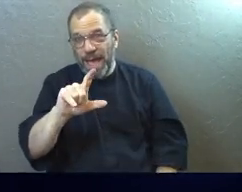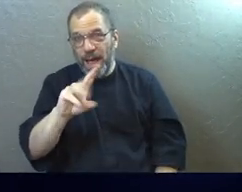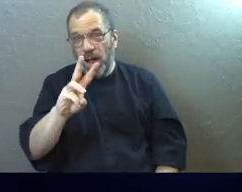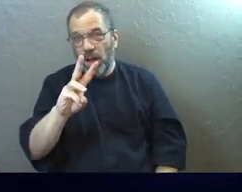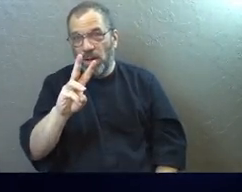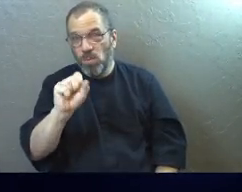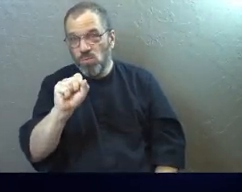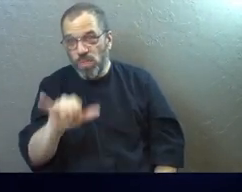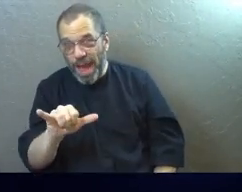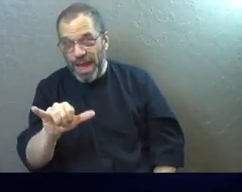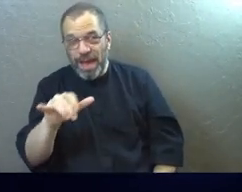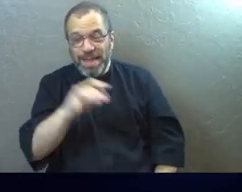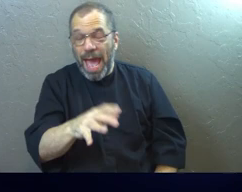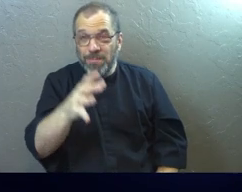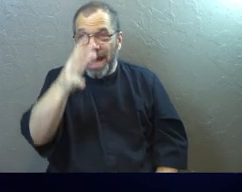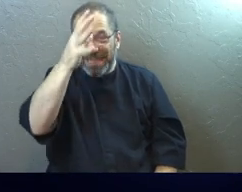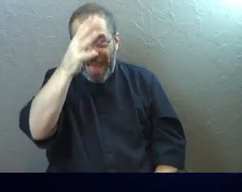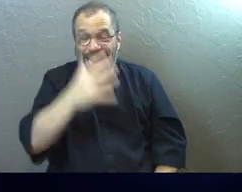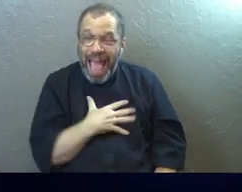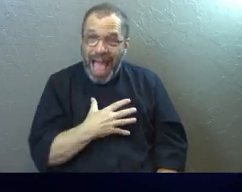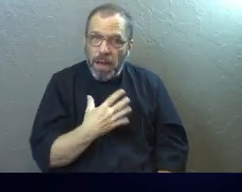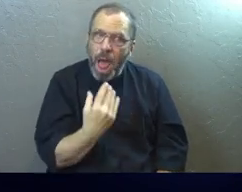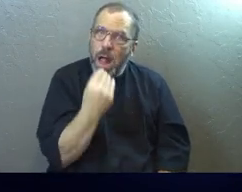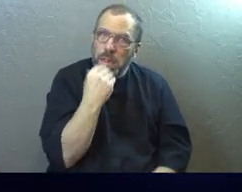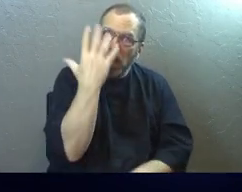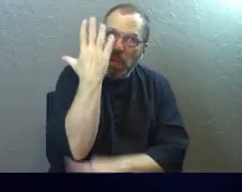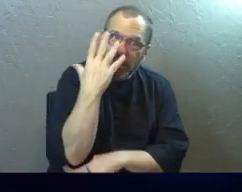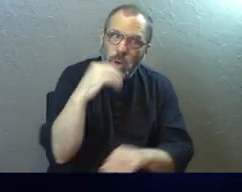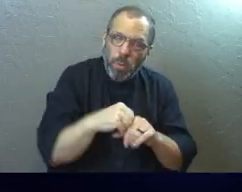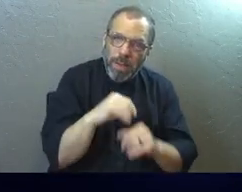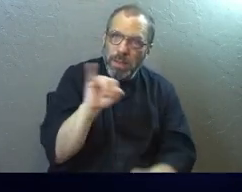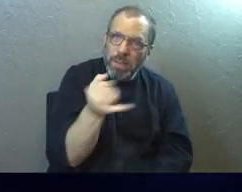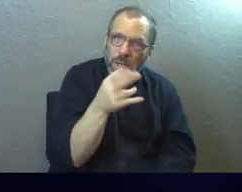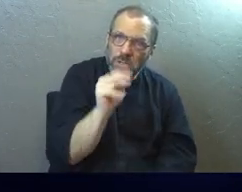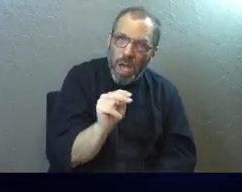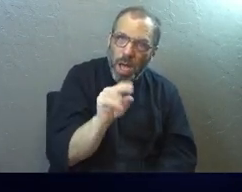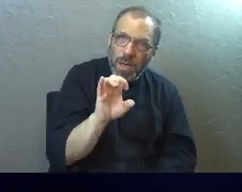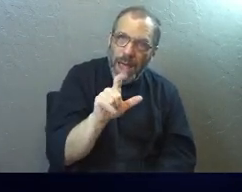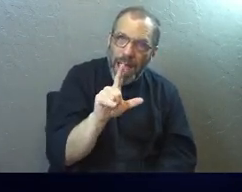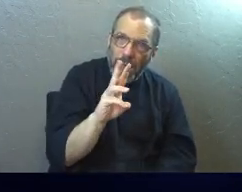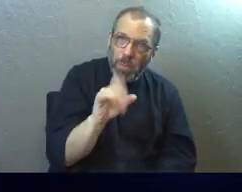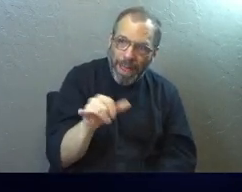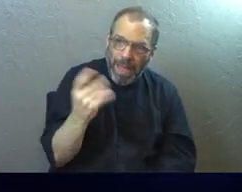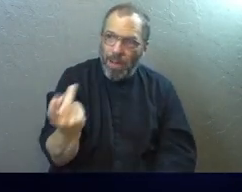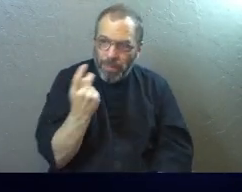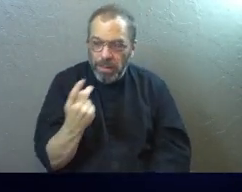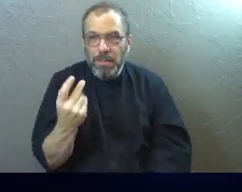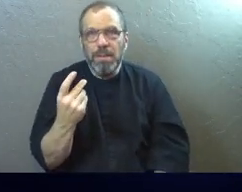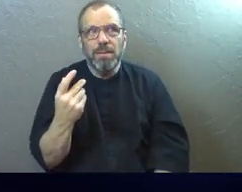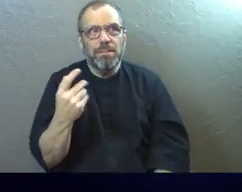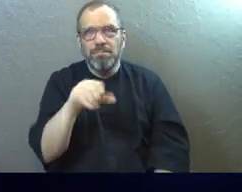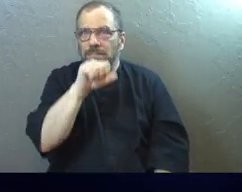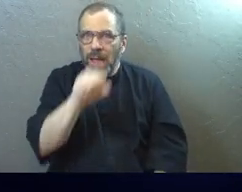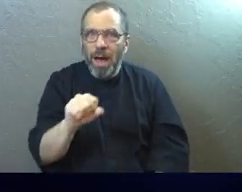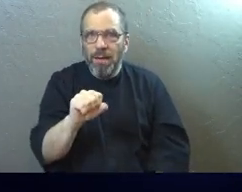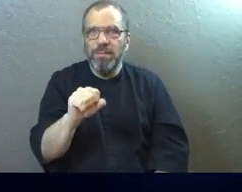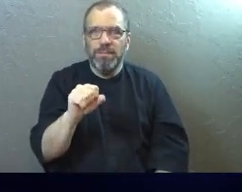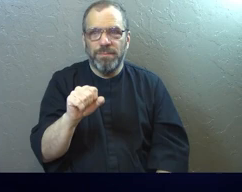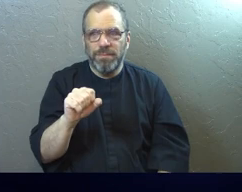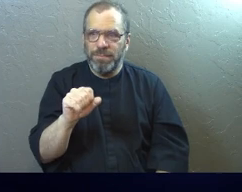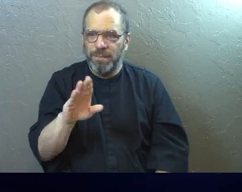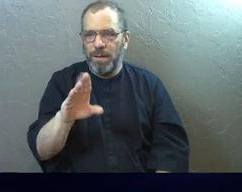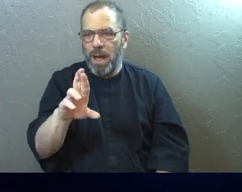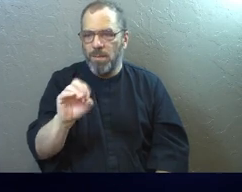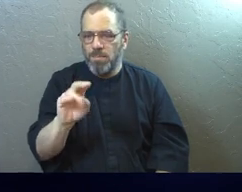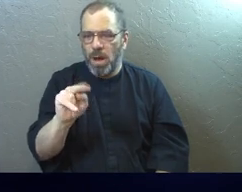about my dad to me was that he had had lunch with John Elway because it was such a big deal in our house. We're Broncos fans. Now it makes sense that my parents are